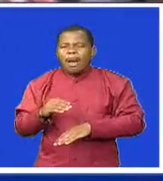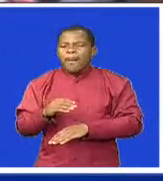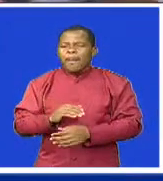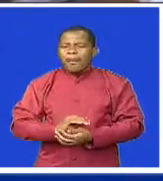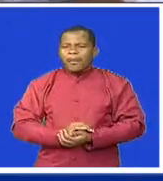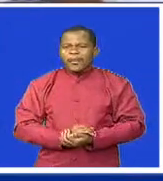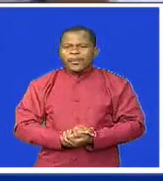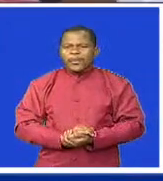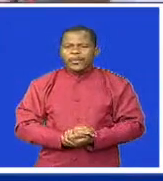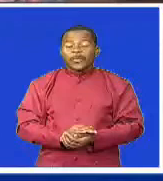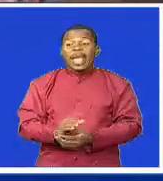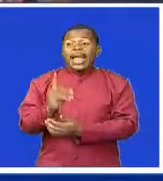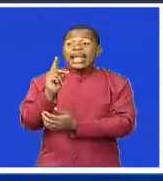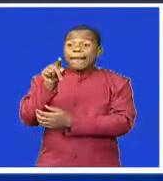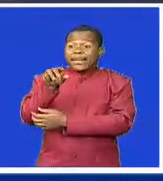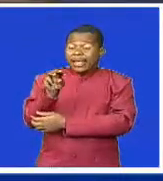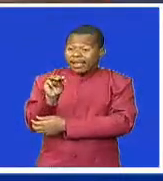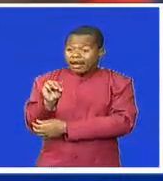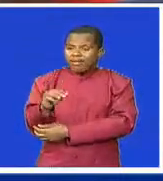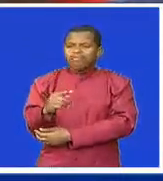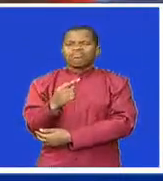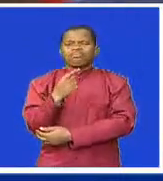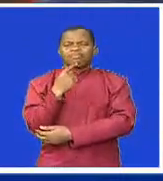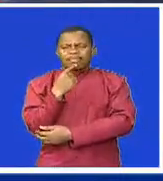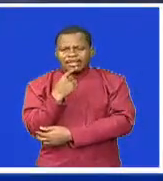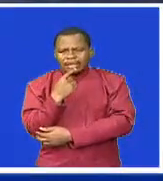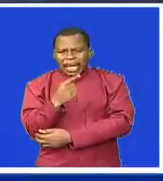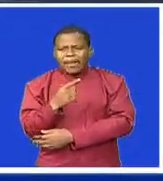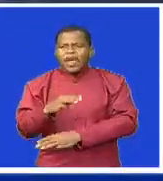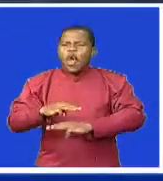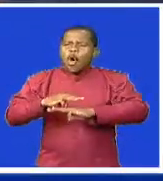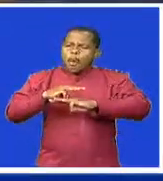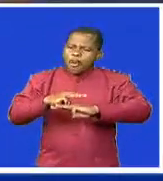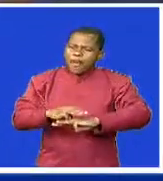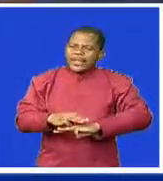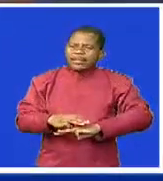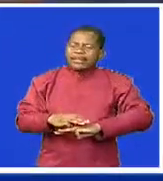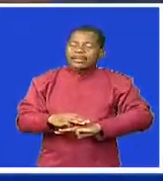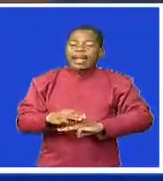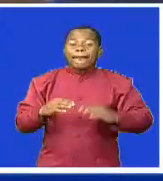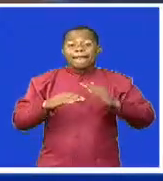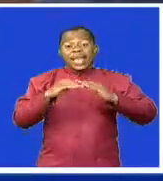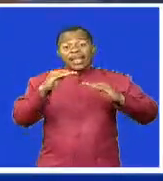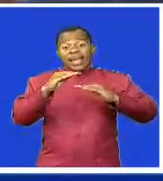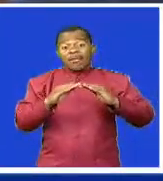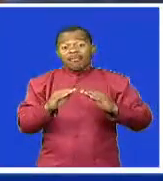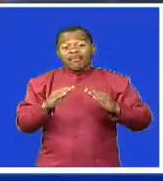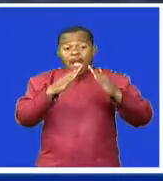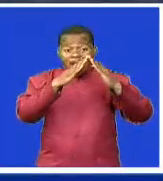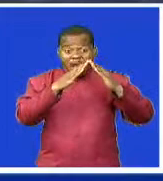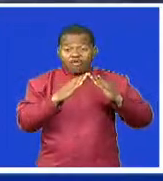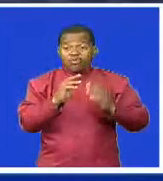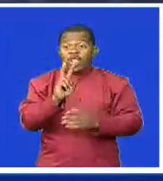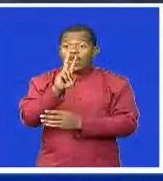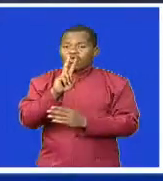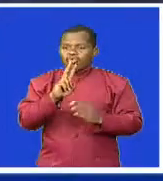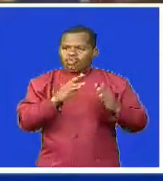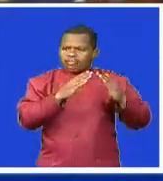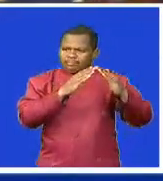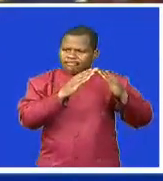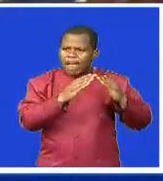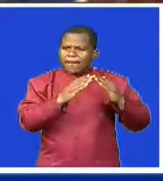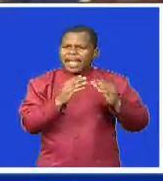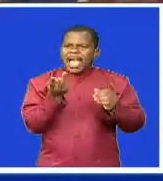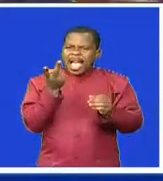The deputy prime minister then pledged the construction of a two-room house for Langelisle. A popo tree was then planted